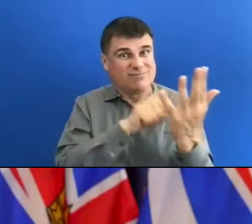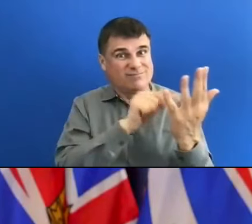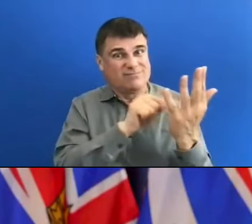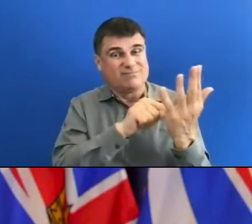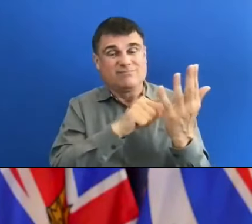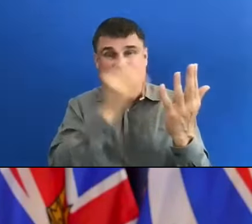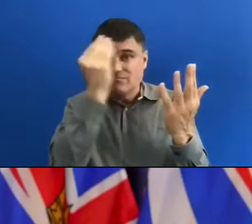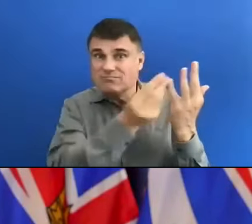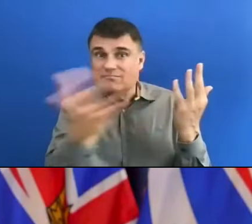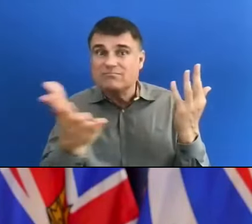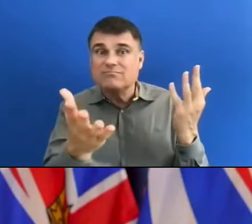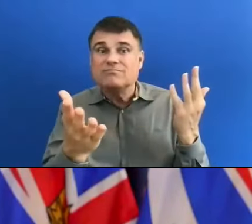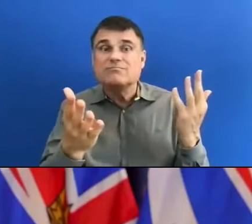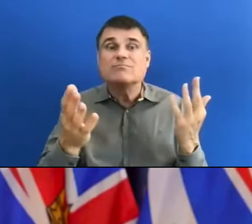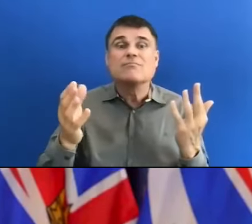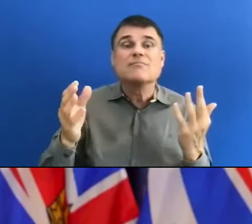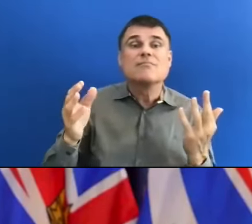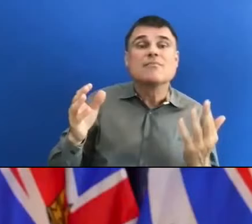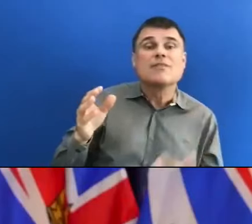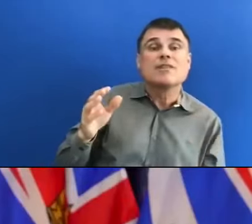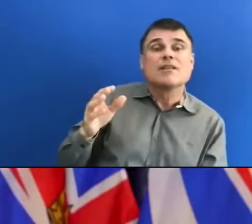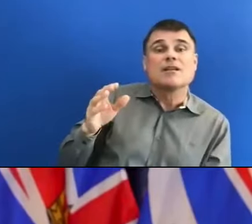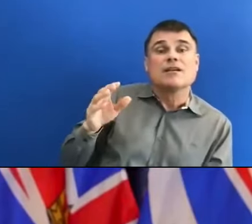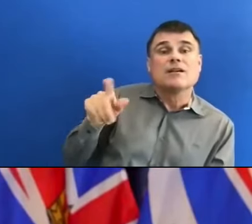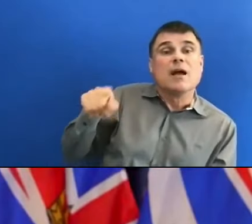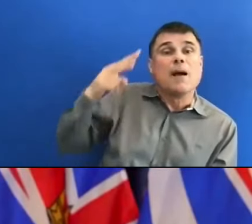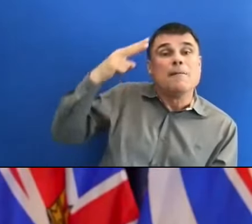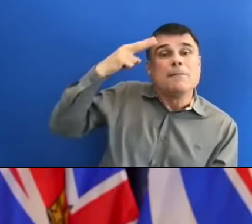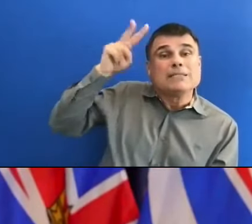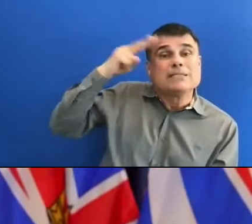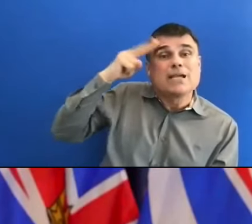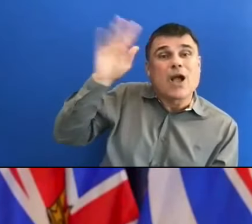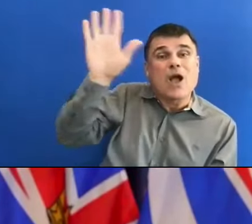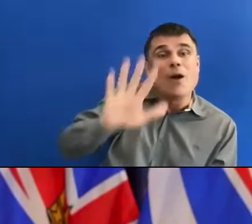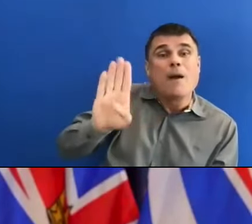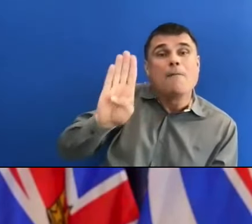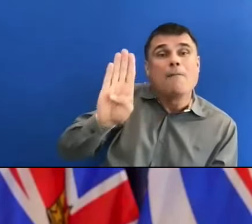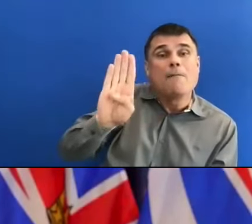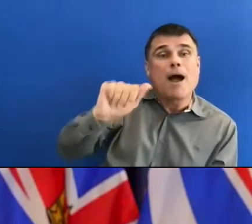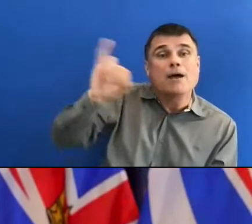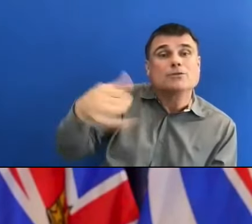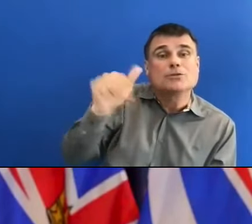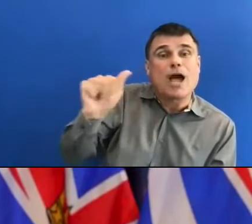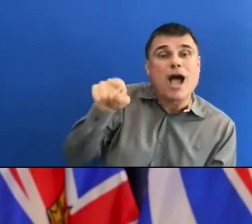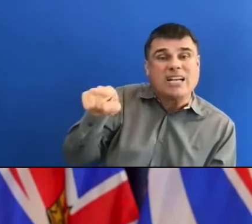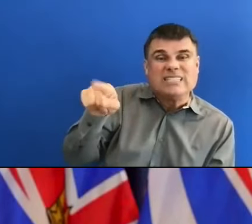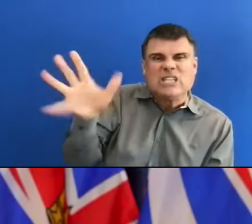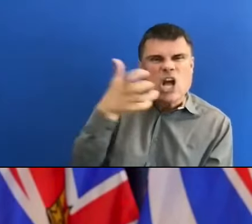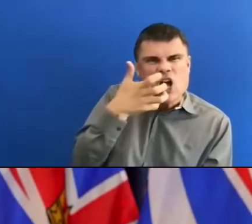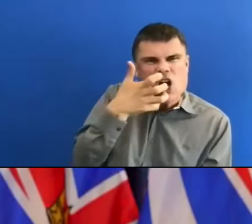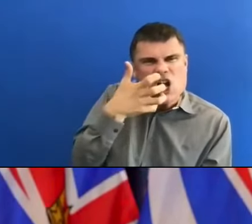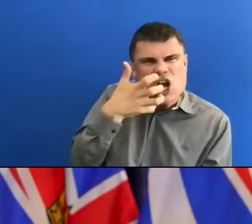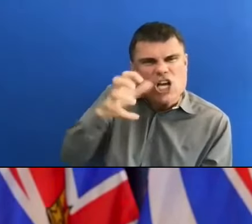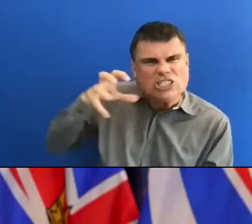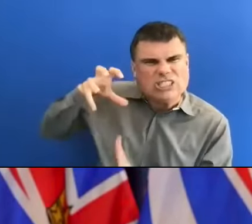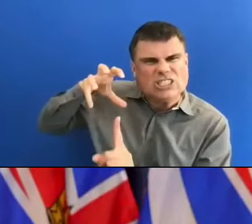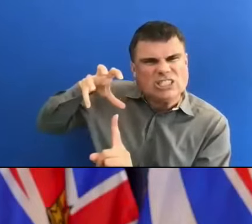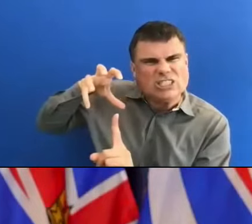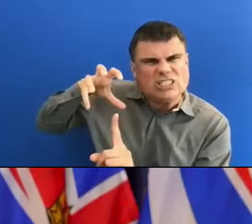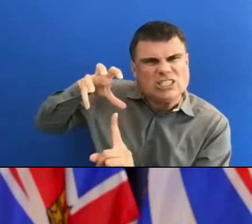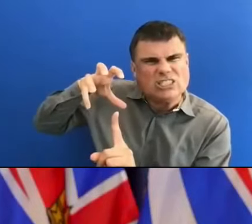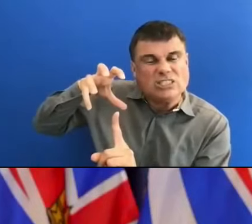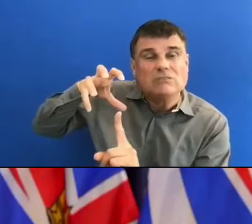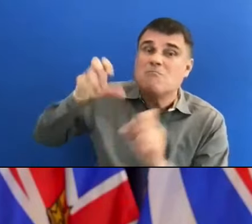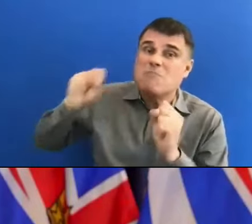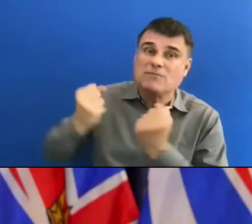Alaska is red-hot and awaiting what could be another catastrophic fire season just ahead of us as lightning